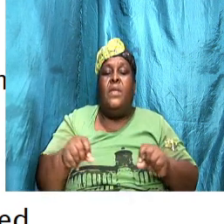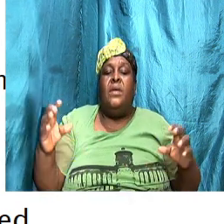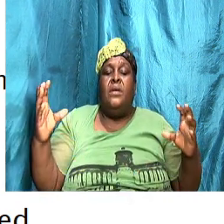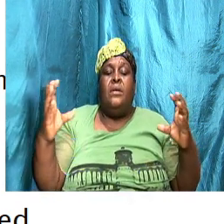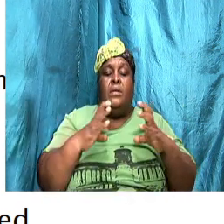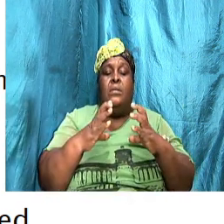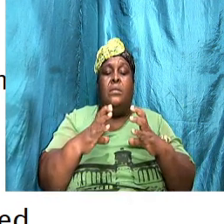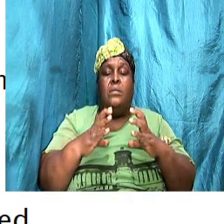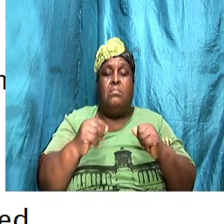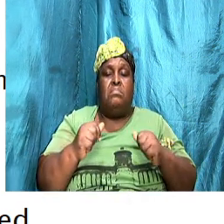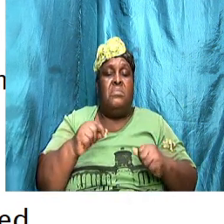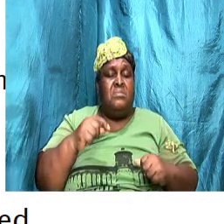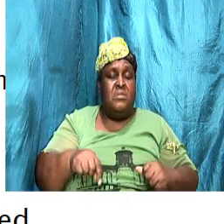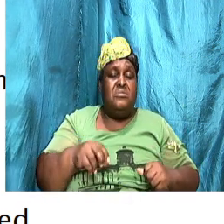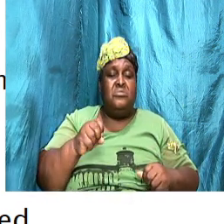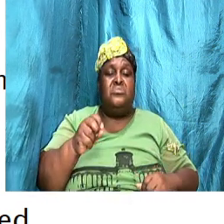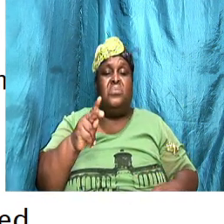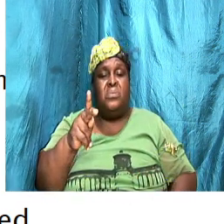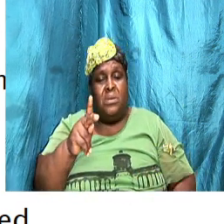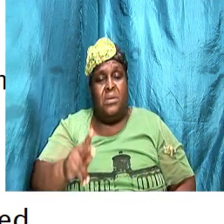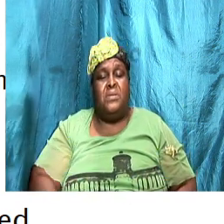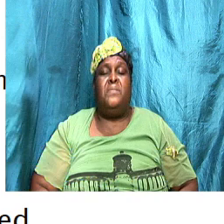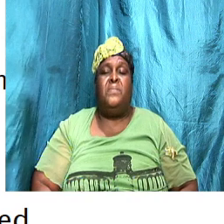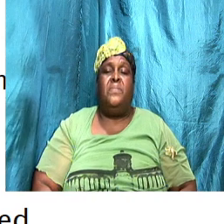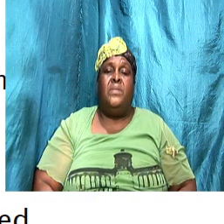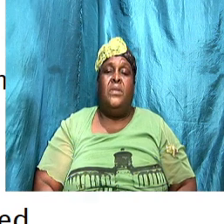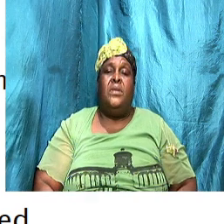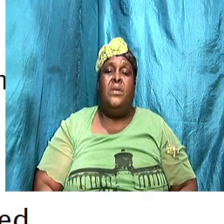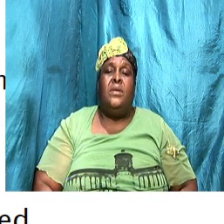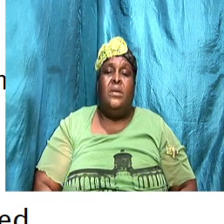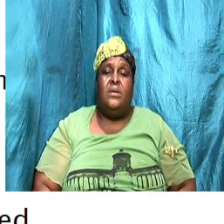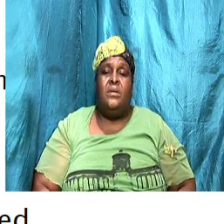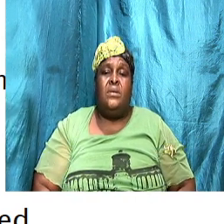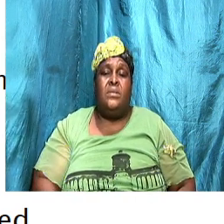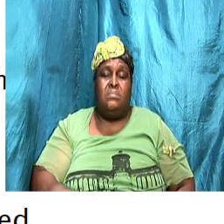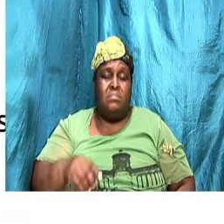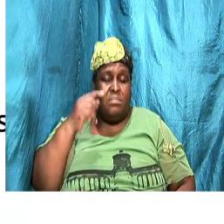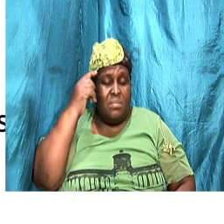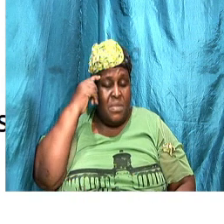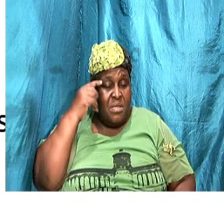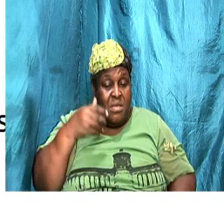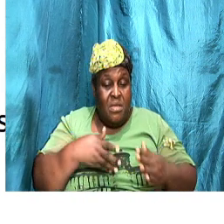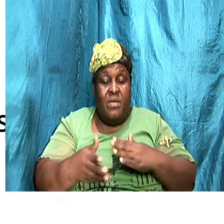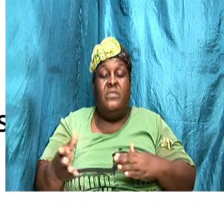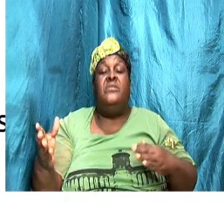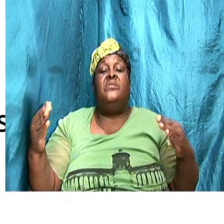this is okay just bear in mind that there is a gap